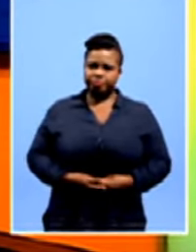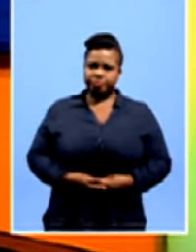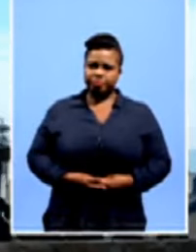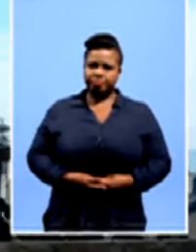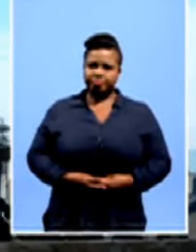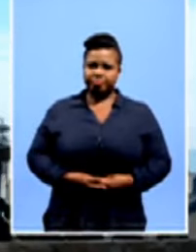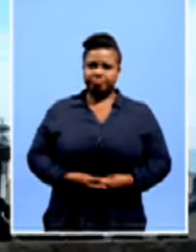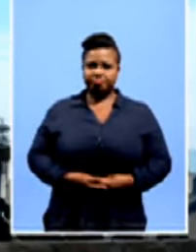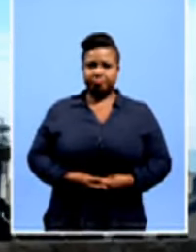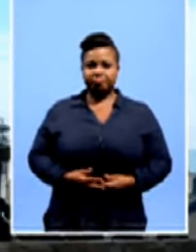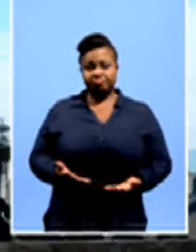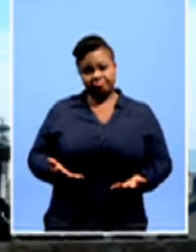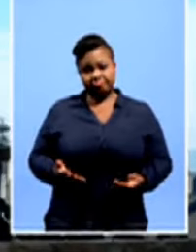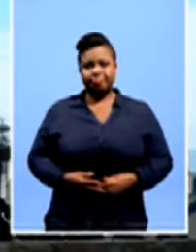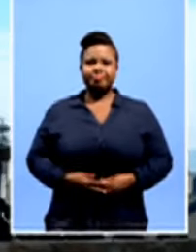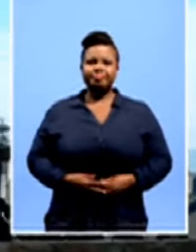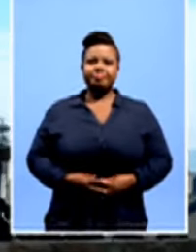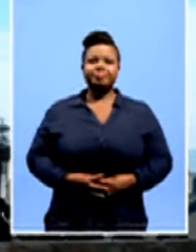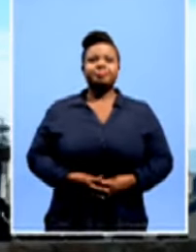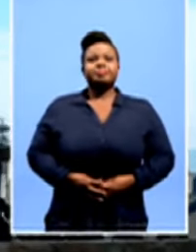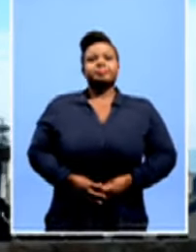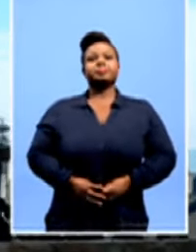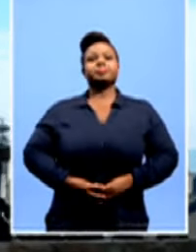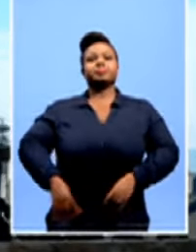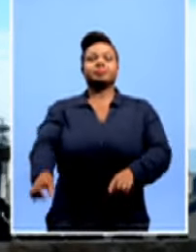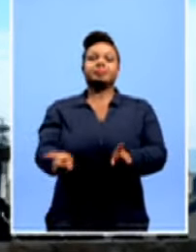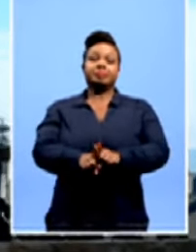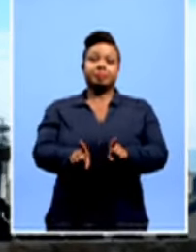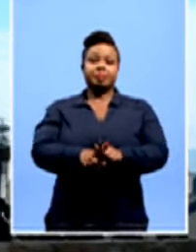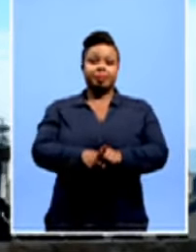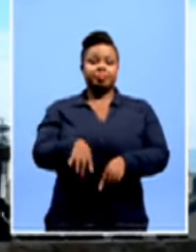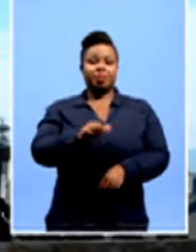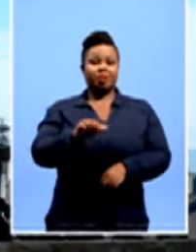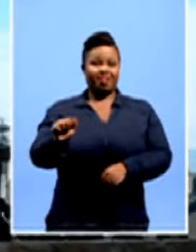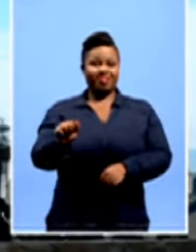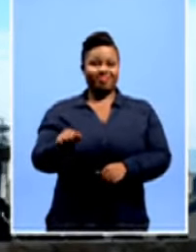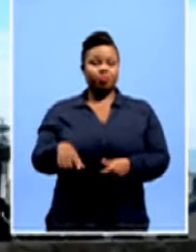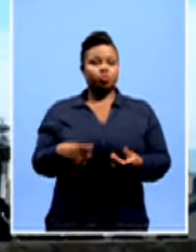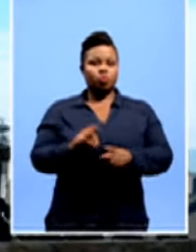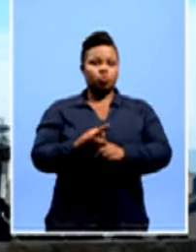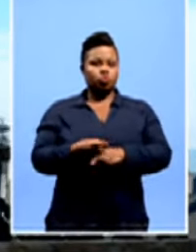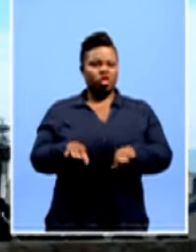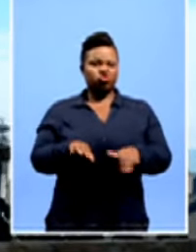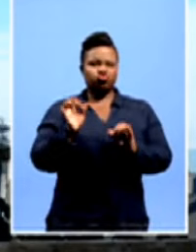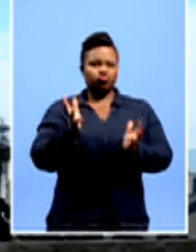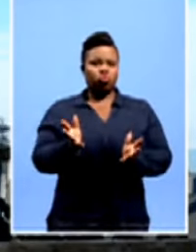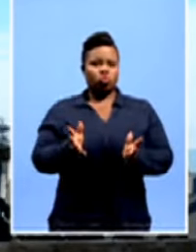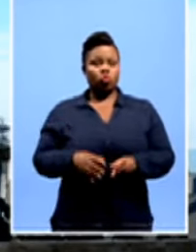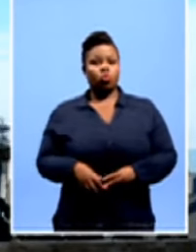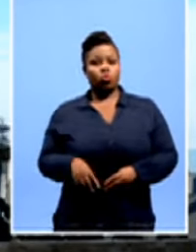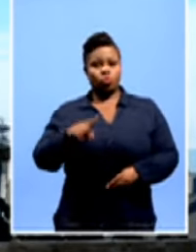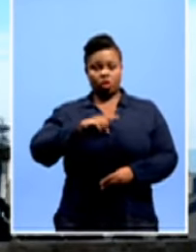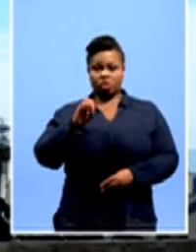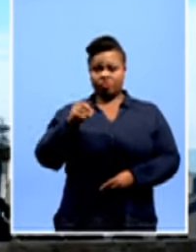It dovetails with the same affirmative action phenomenon. And once you